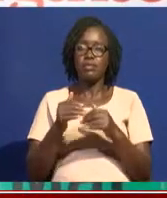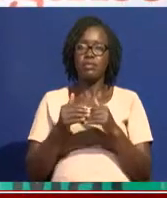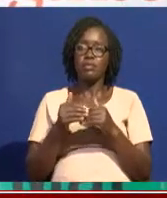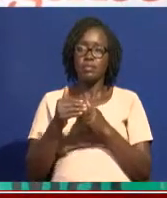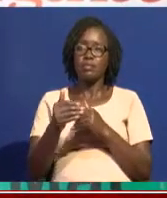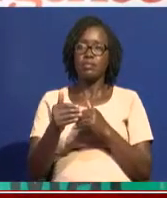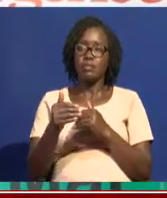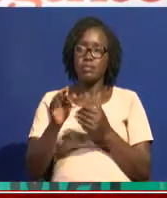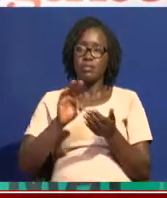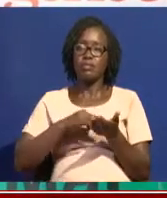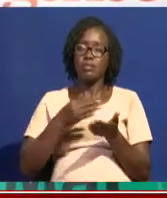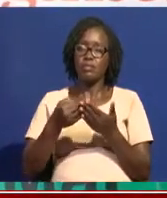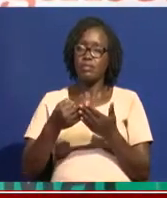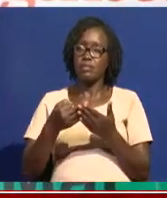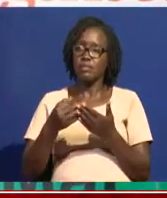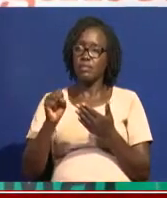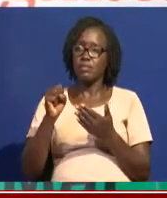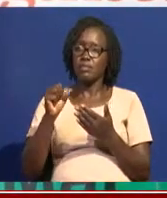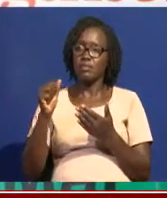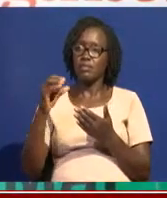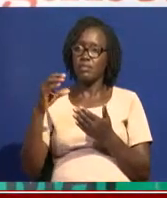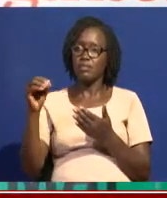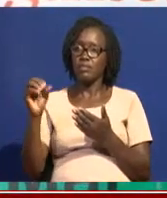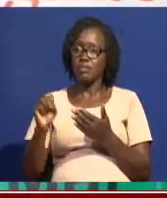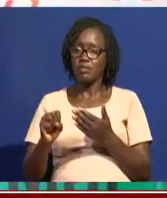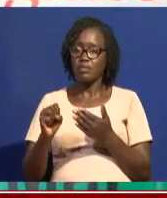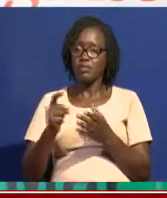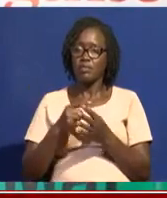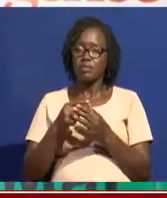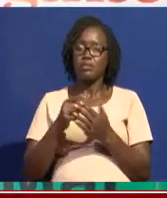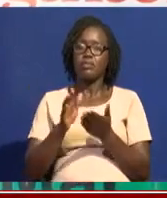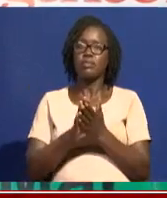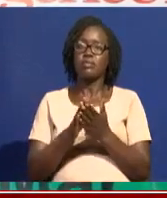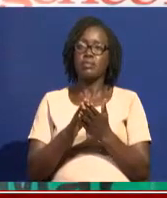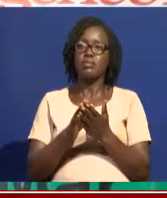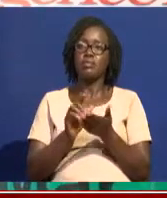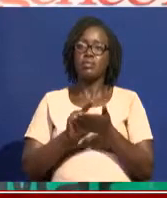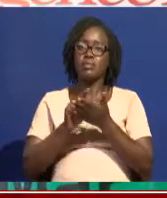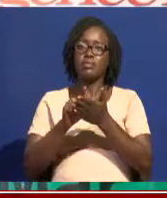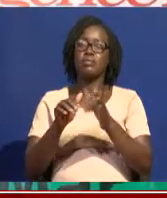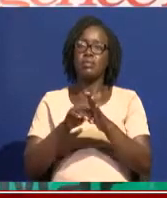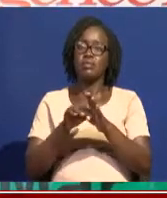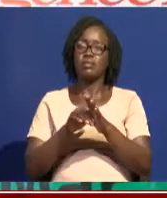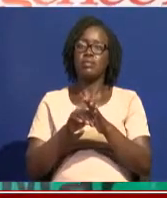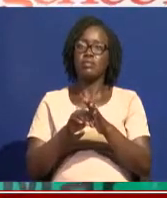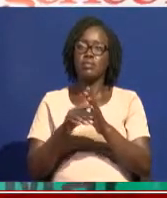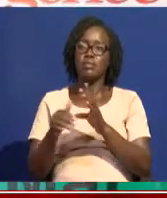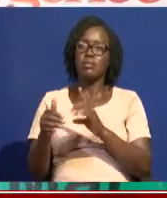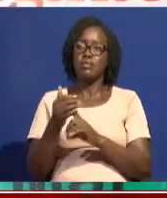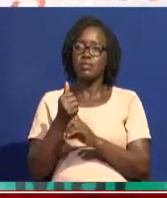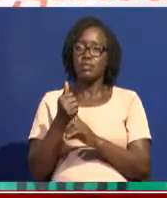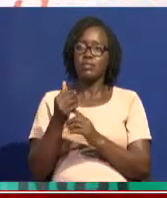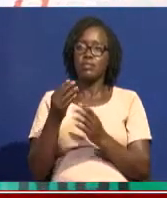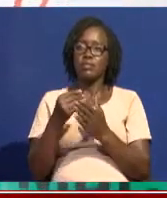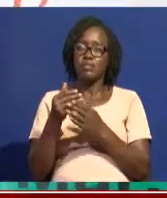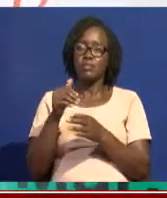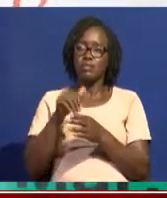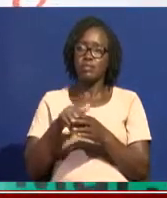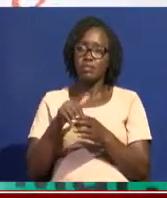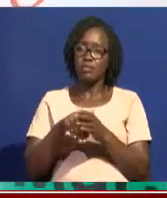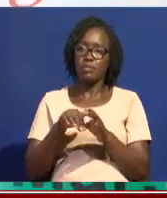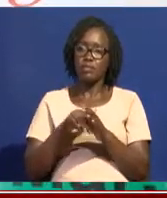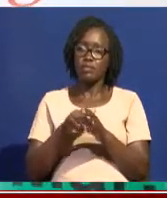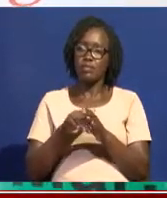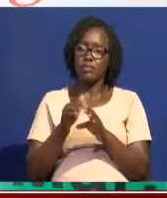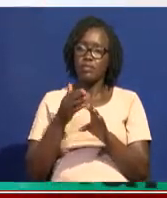wholesale funding to the Sarkos, so that the same Sarkos can lend to their members at any given time to achieve the financial inclusion of